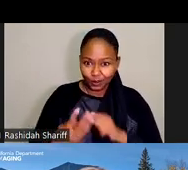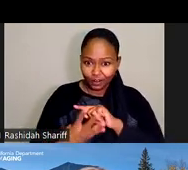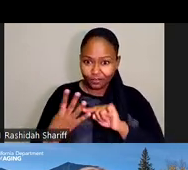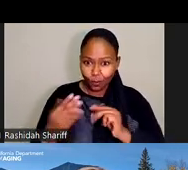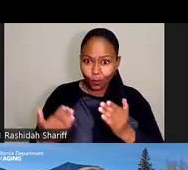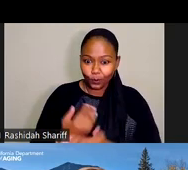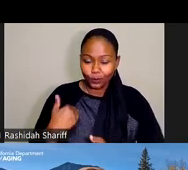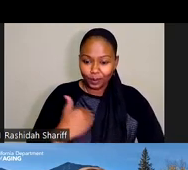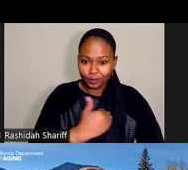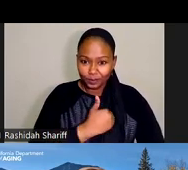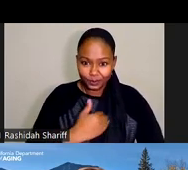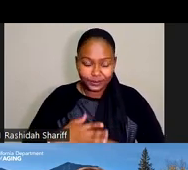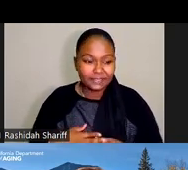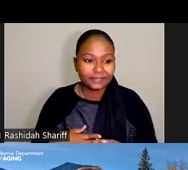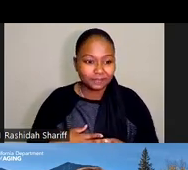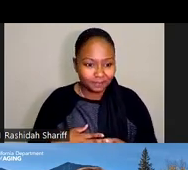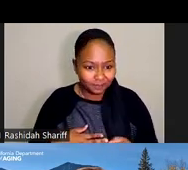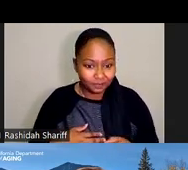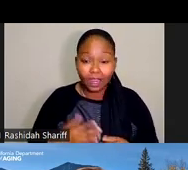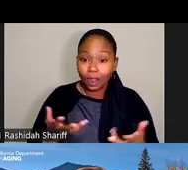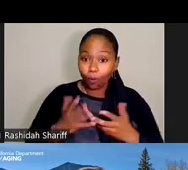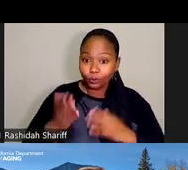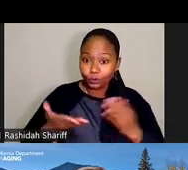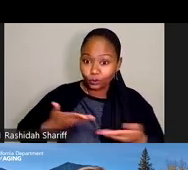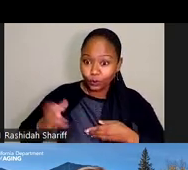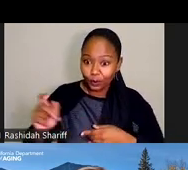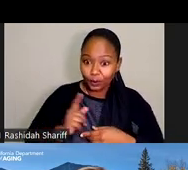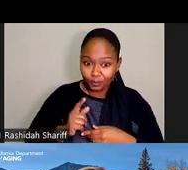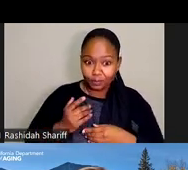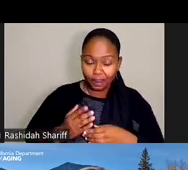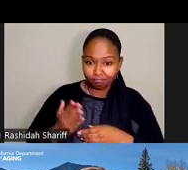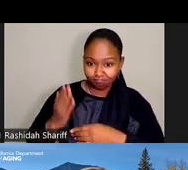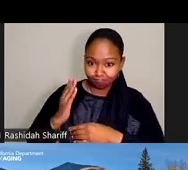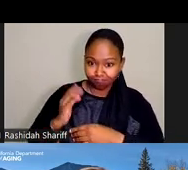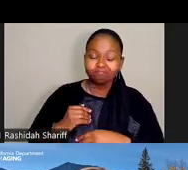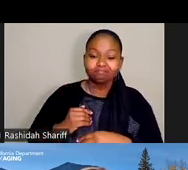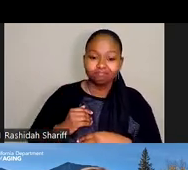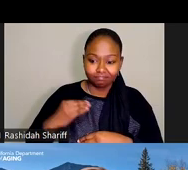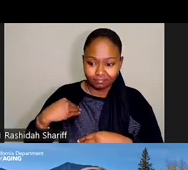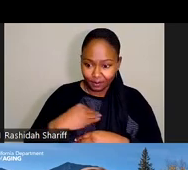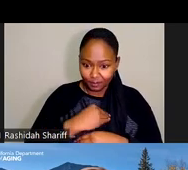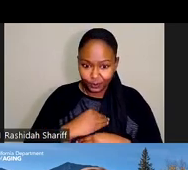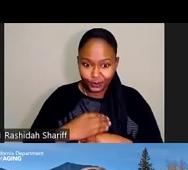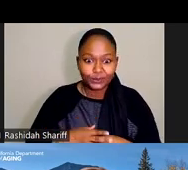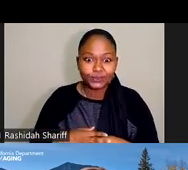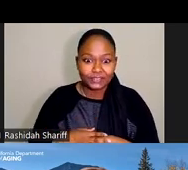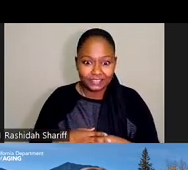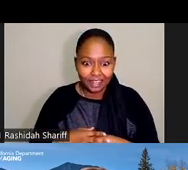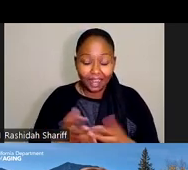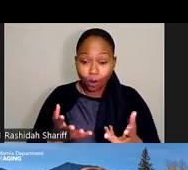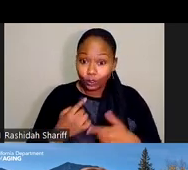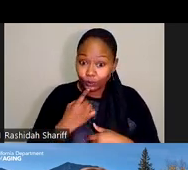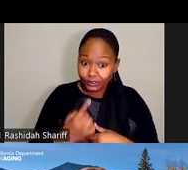Committee today. And I want to welcome back our returning members. I just really want to say when I